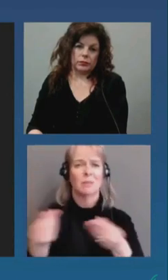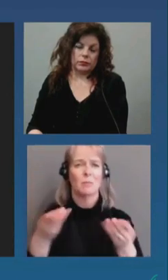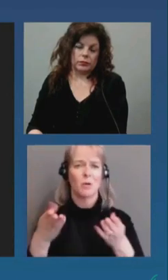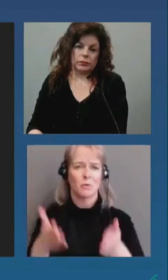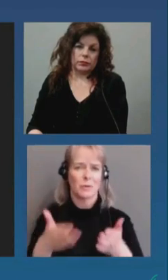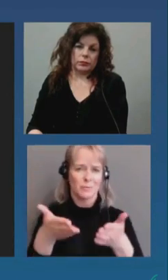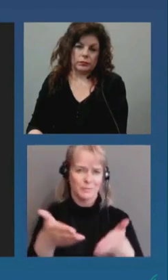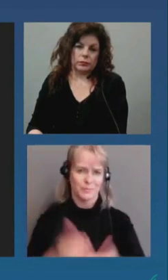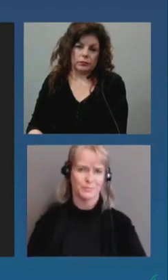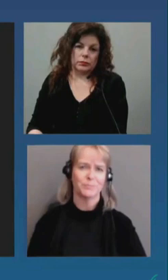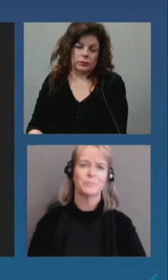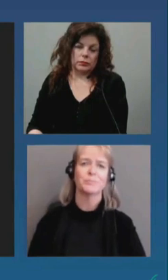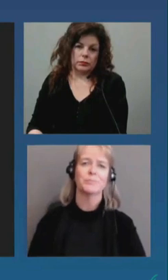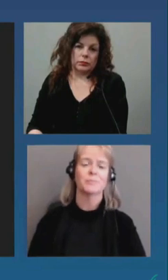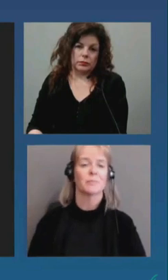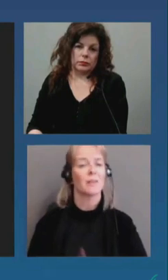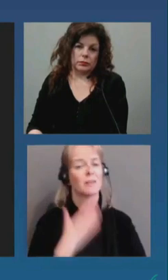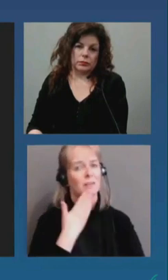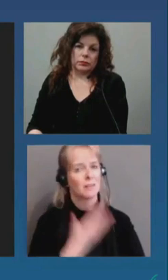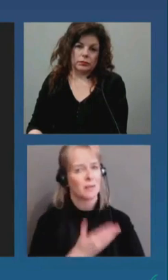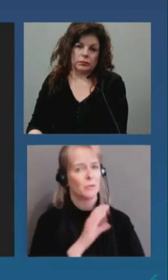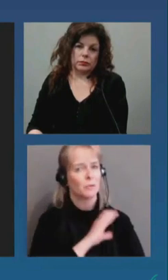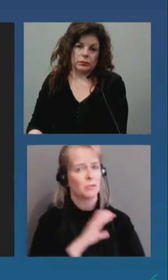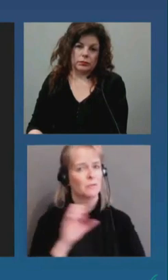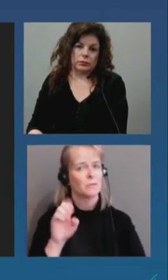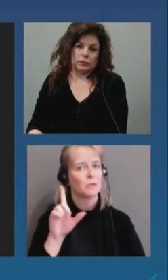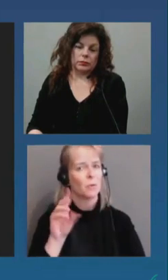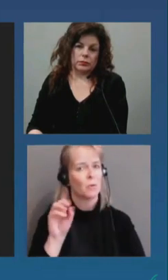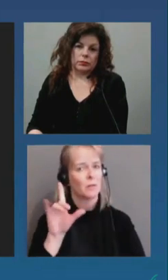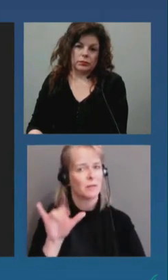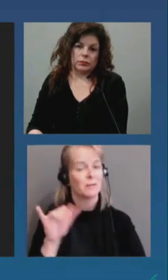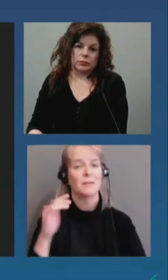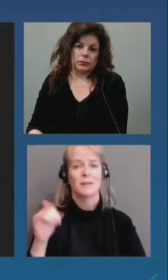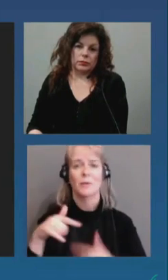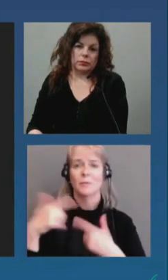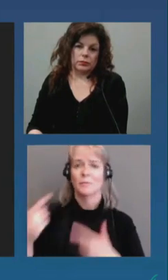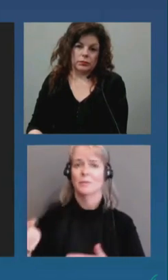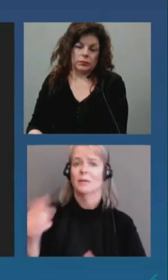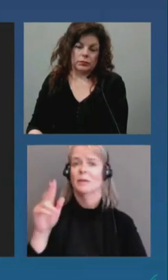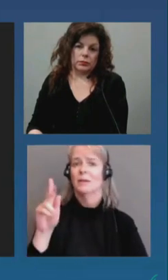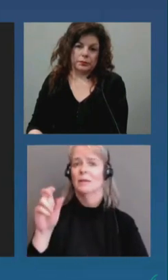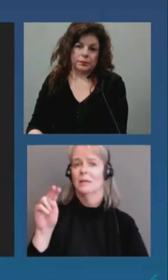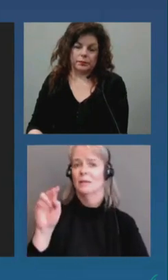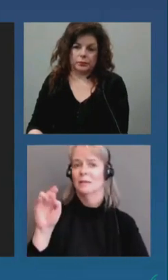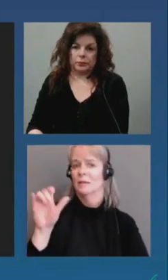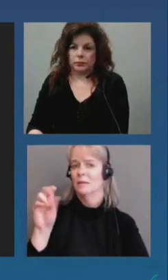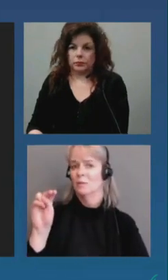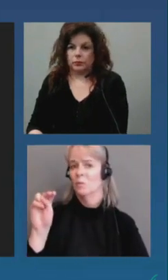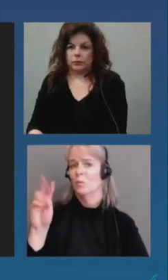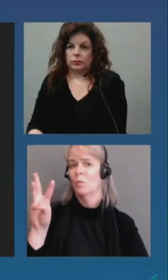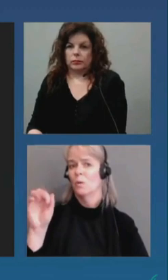Thank you very much, Chief, slowly. We will now be going to Kenyon Wallace at the Toronto Star.